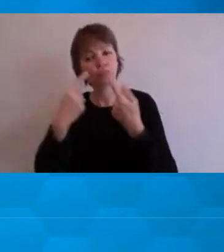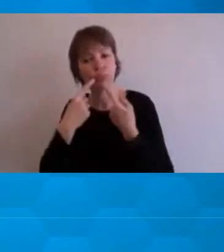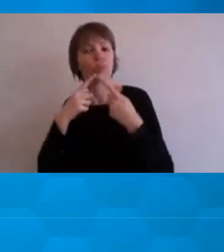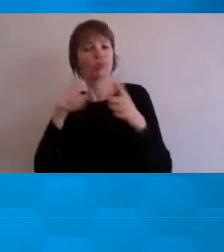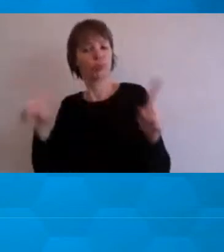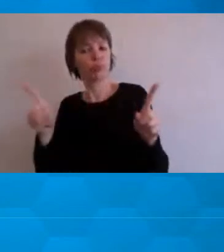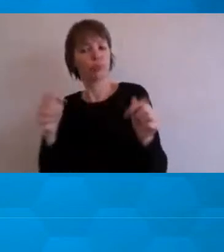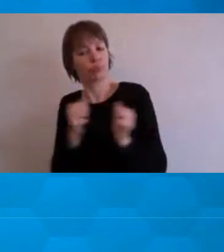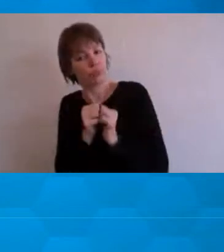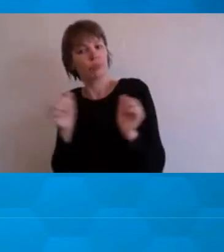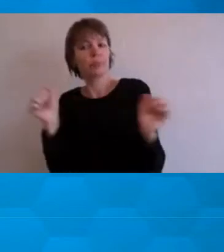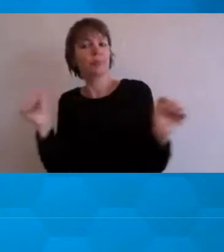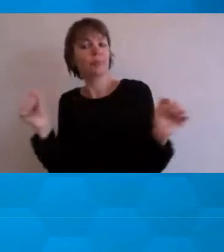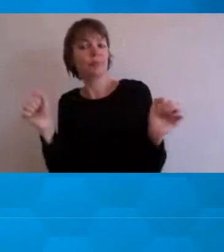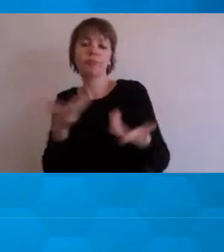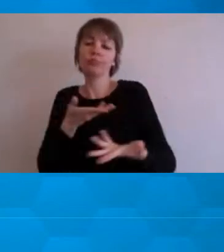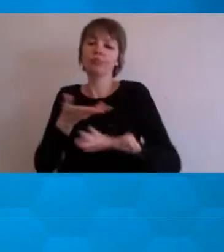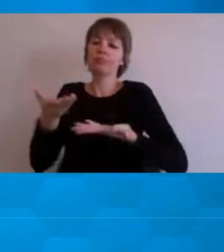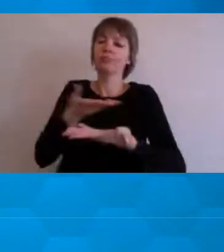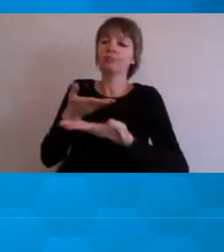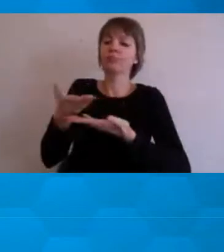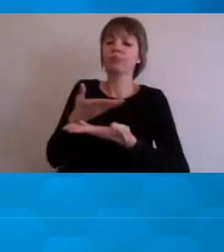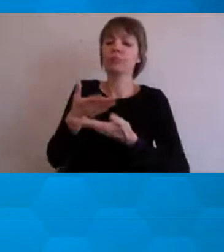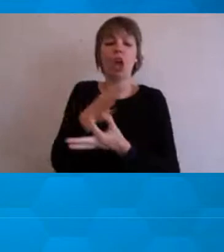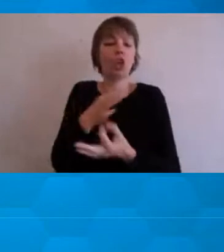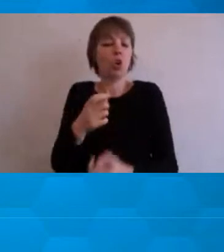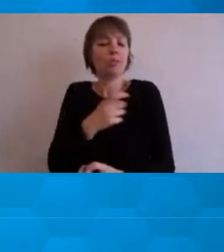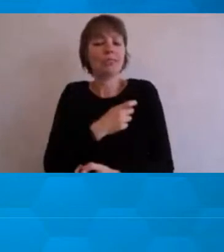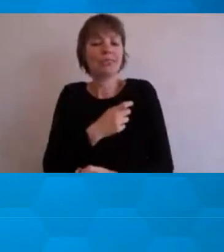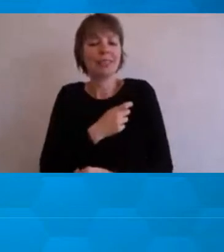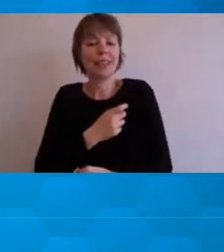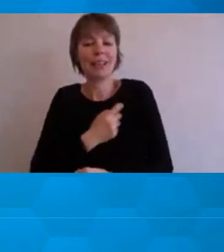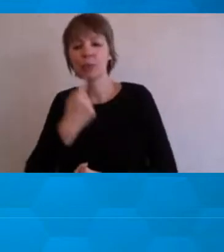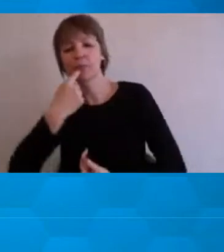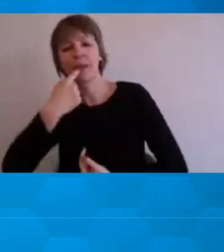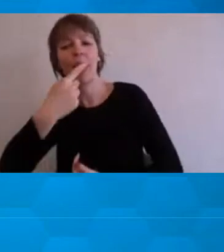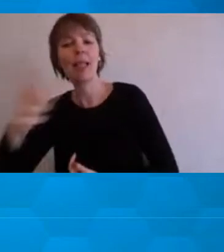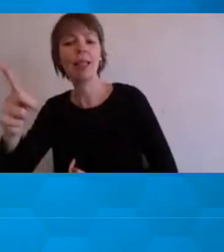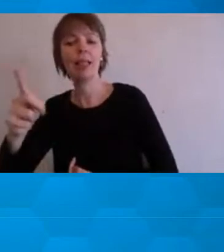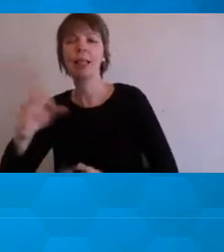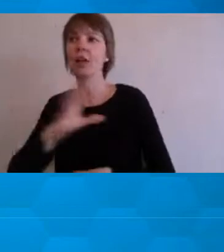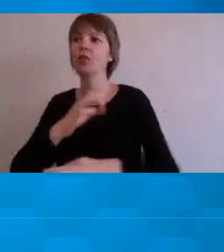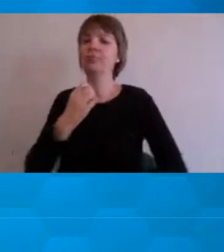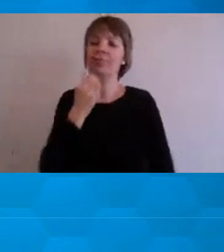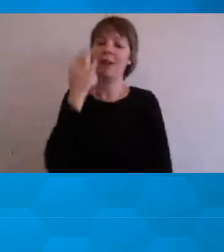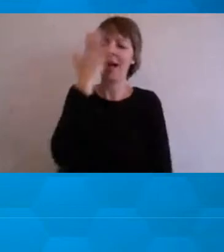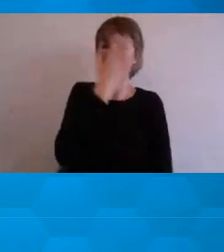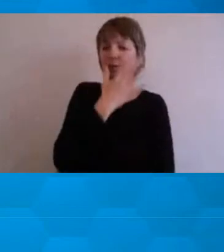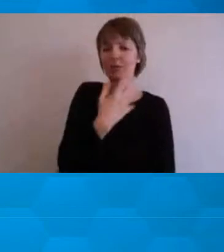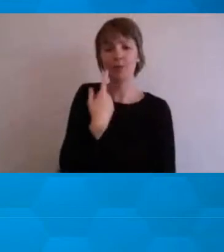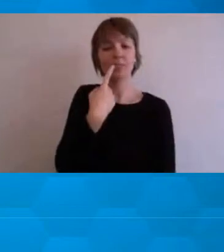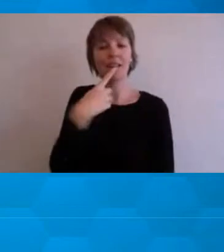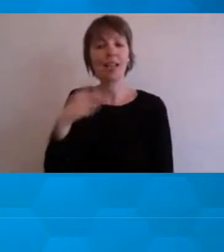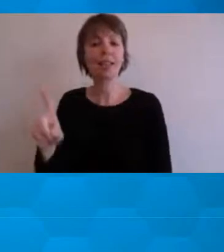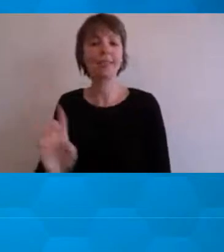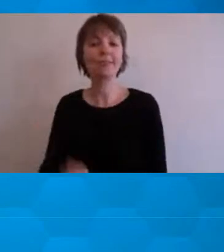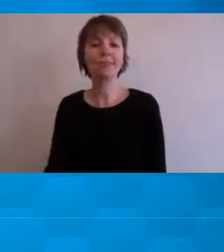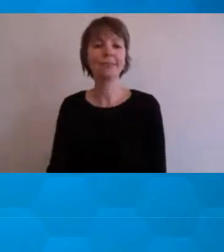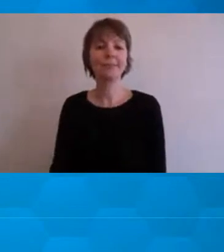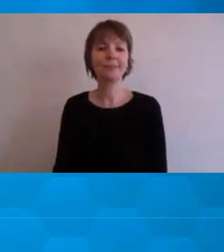that you are afraid to share or that you're embarrassed of, you know, to share. So